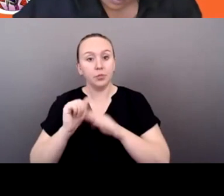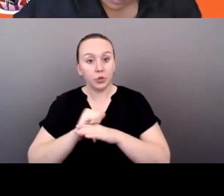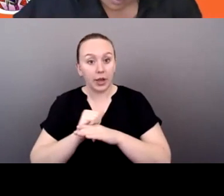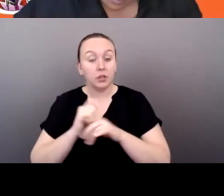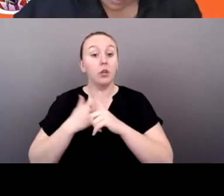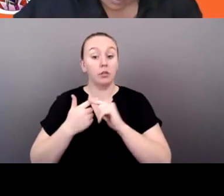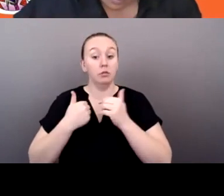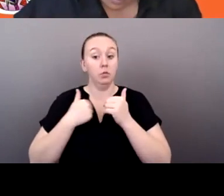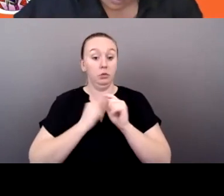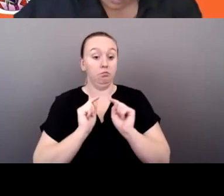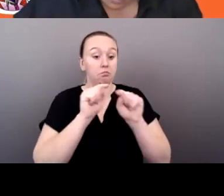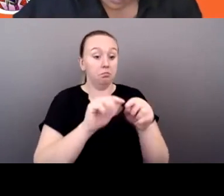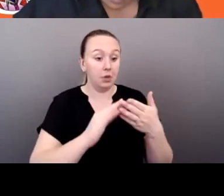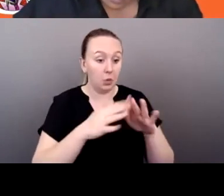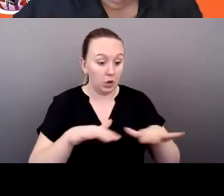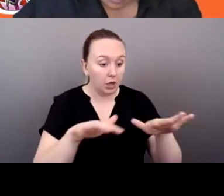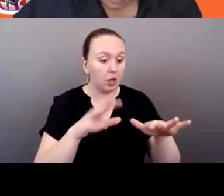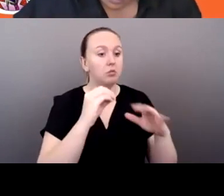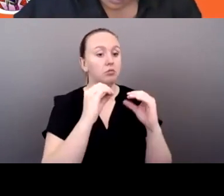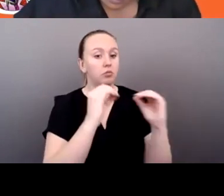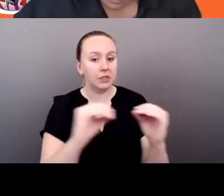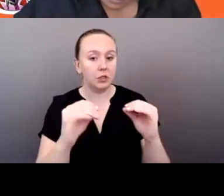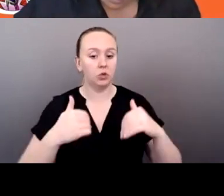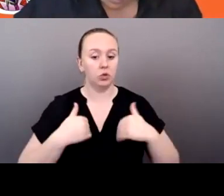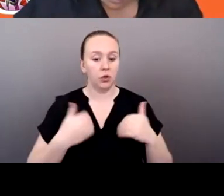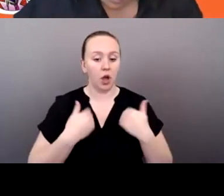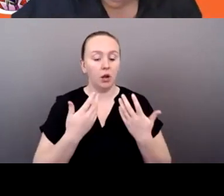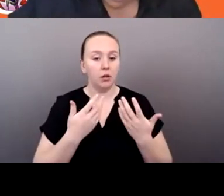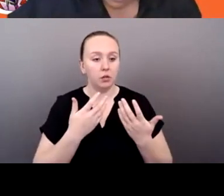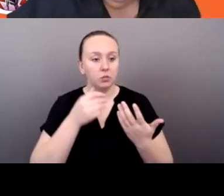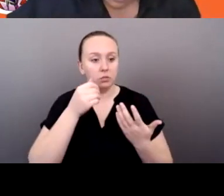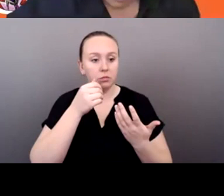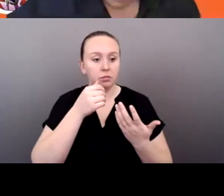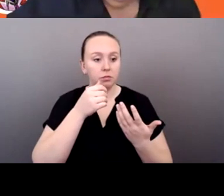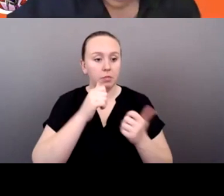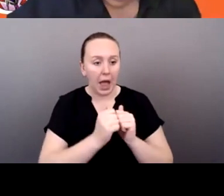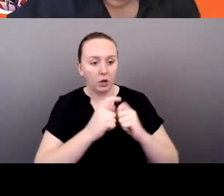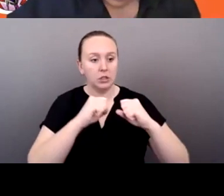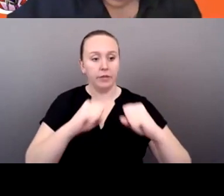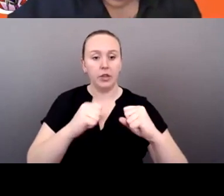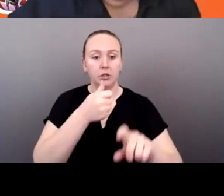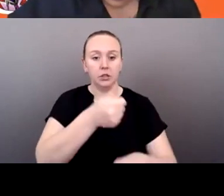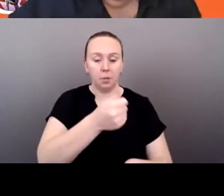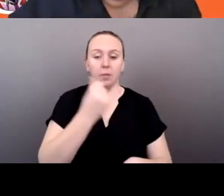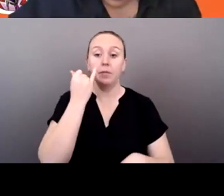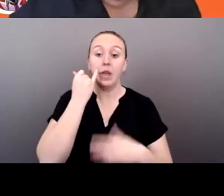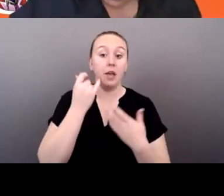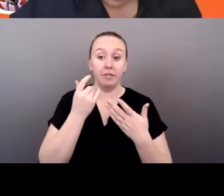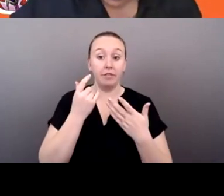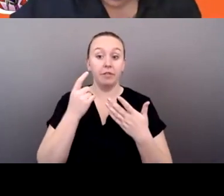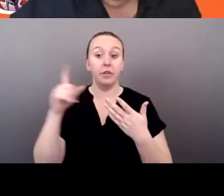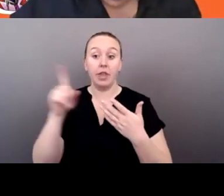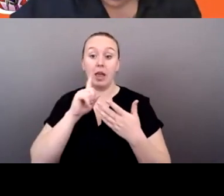community, um, you know, teach our young, our young youth, how to defend themselves in the event that they, that they are a